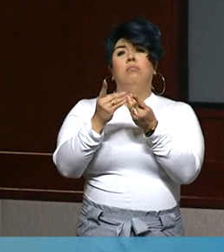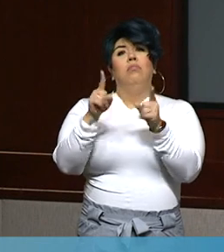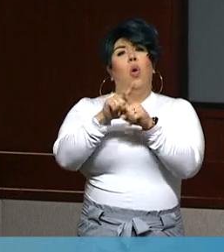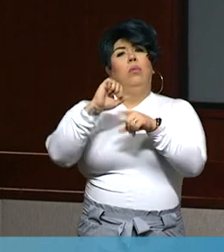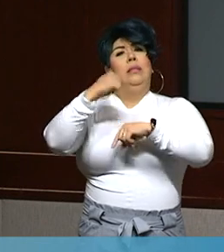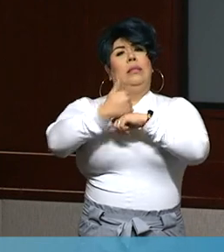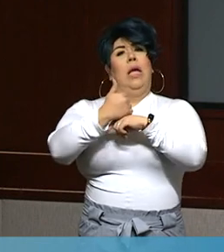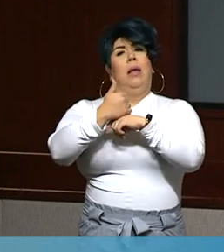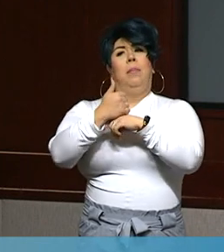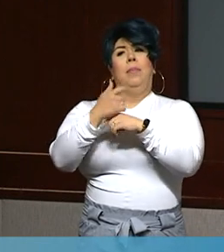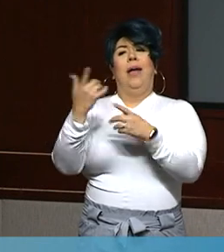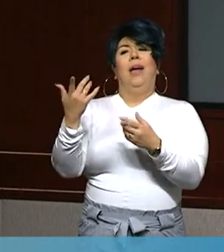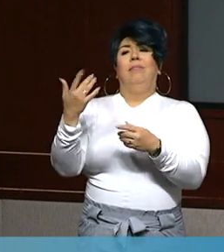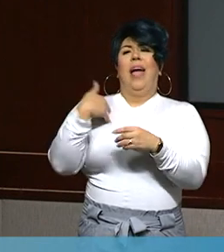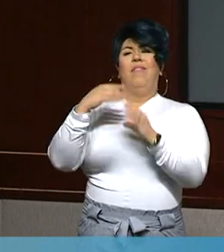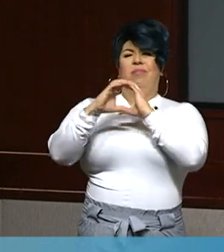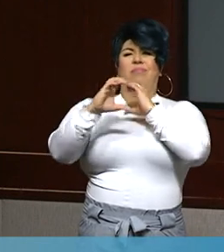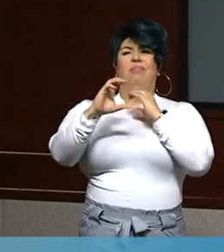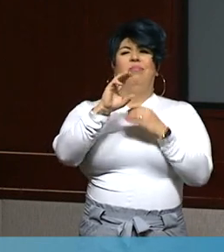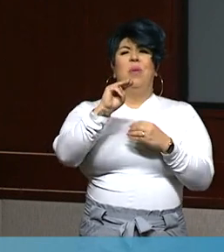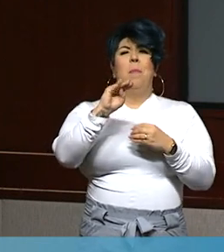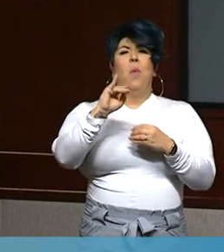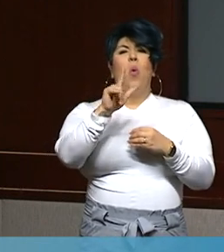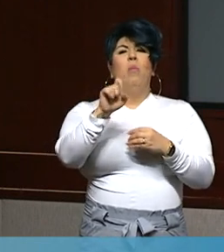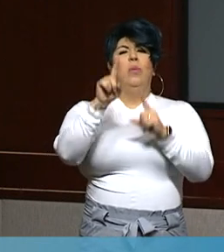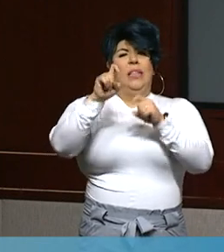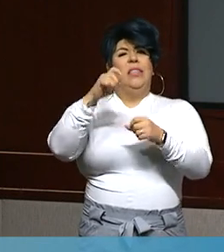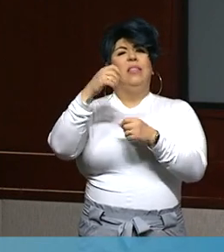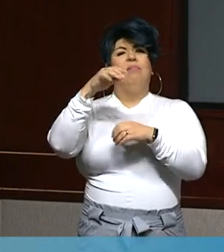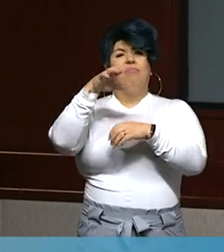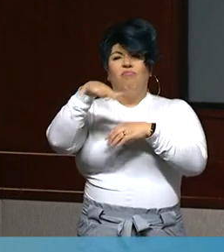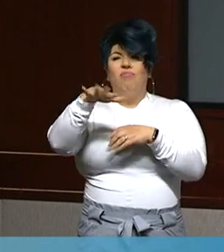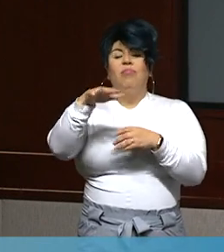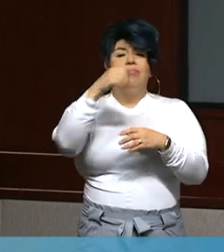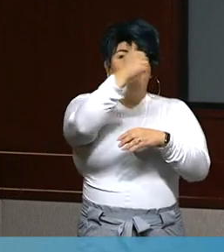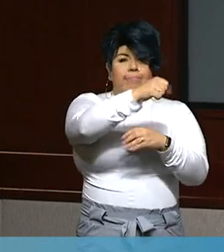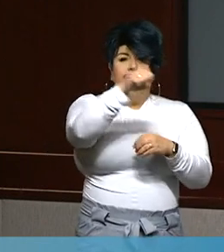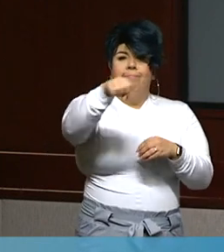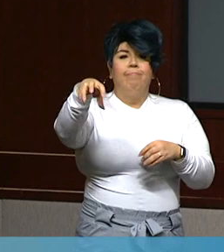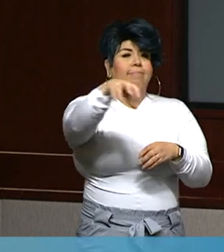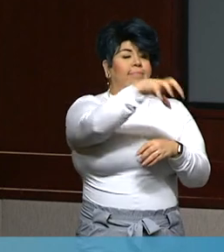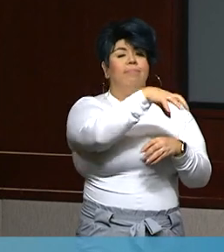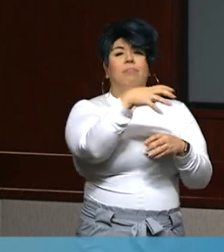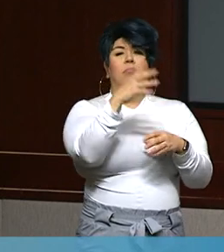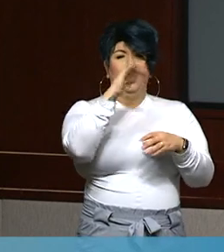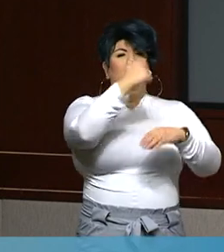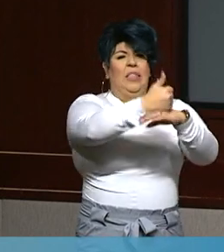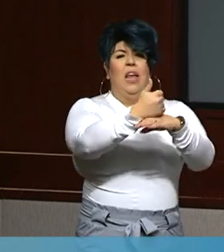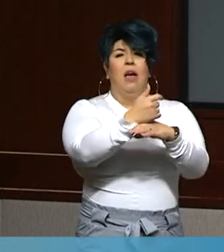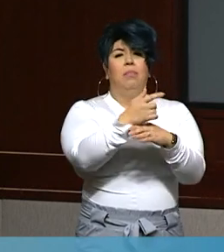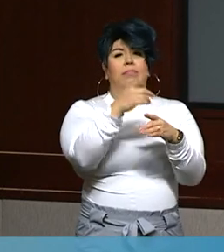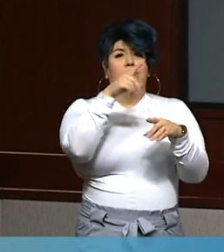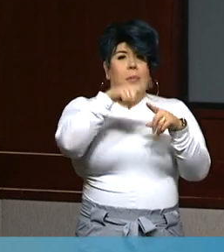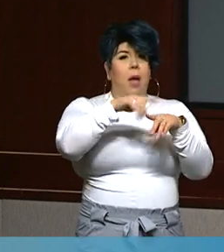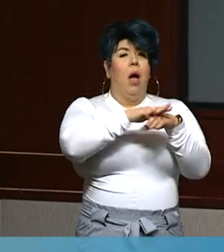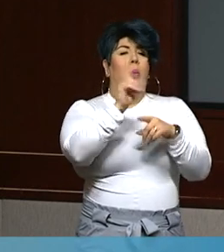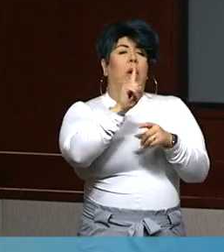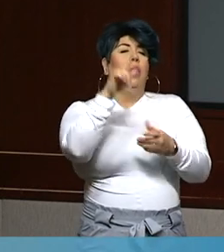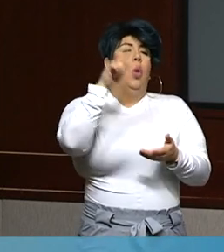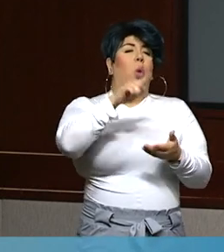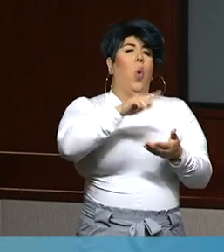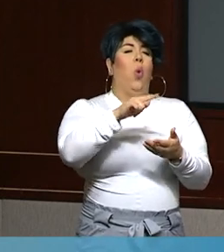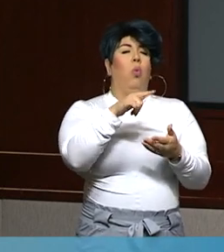site that's deployed six days each week to various locations within the lowest quartile census tracts. These sites are identified,